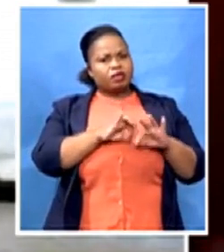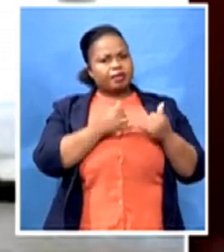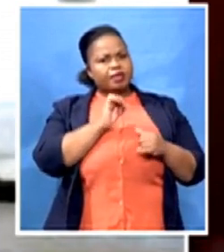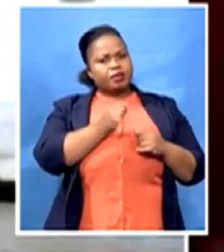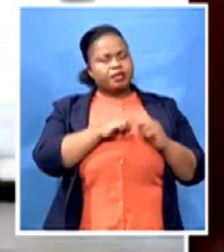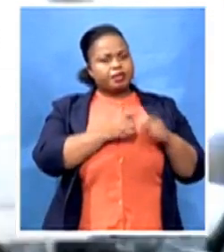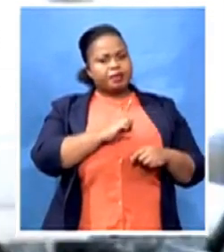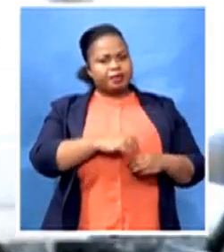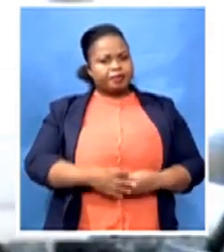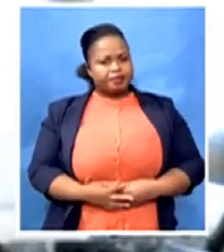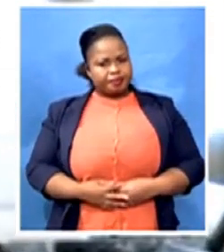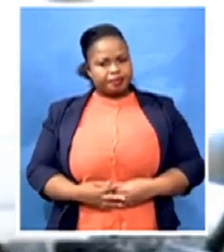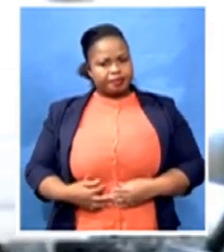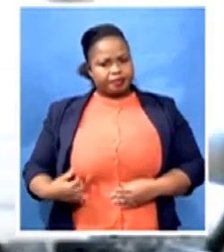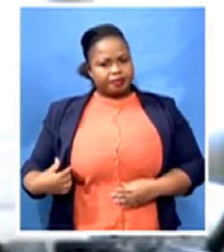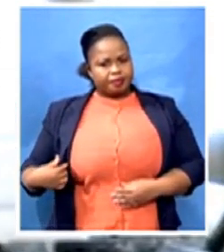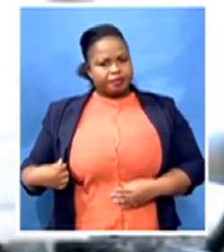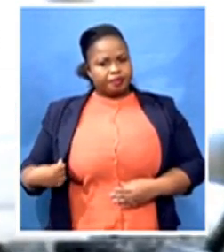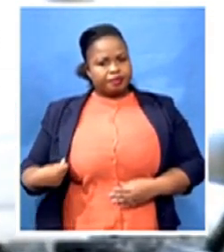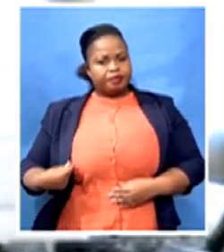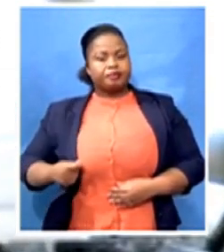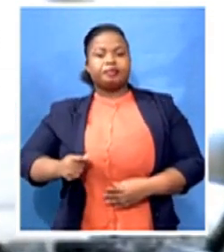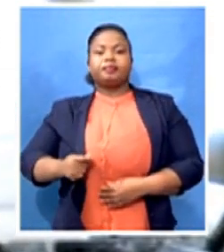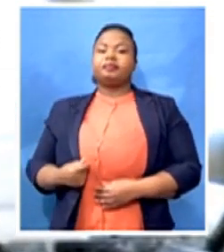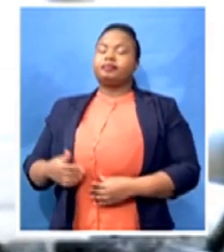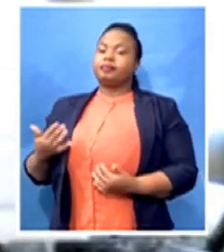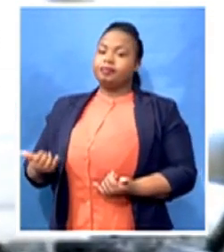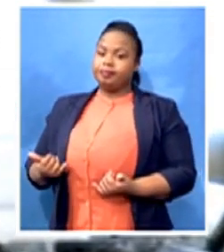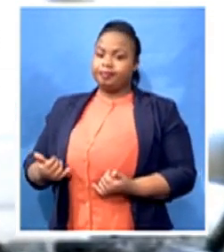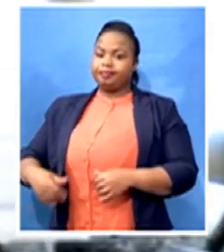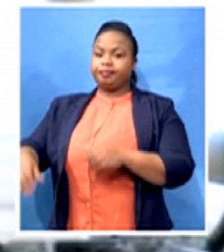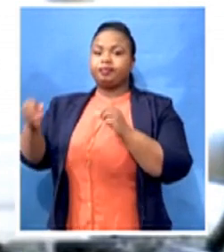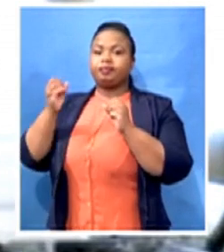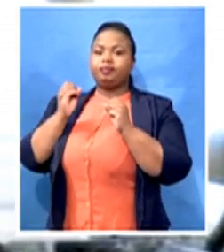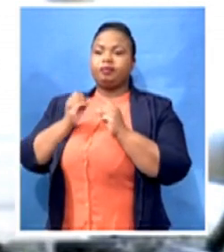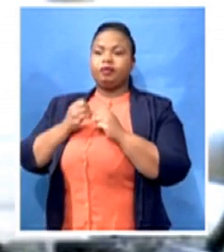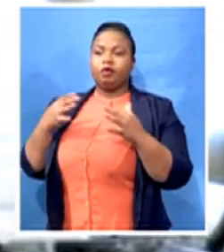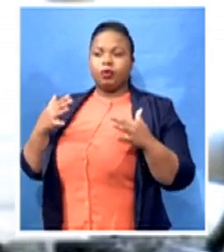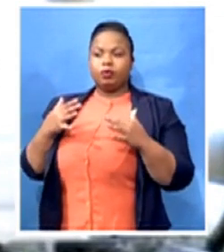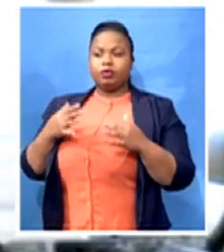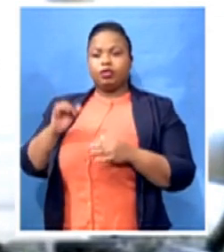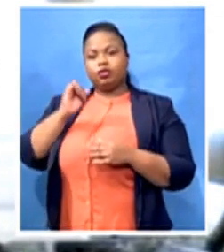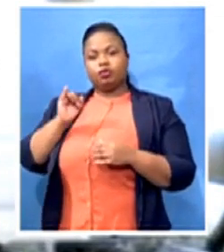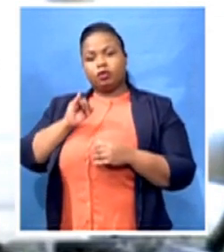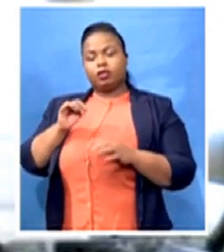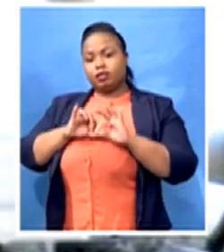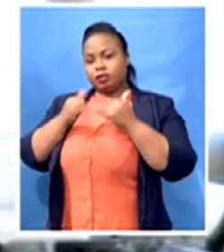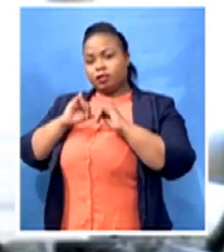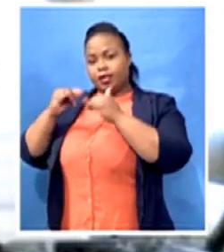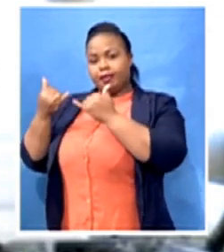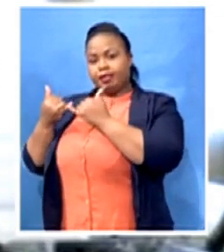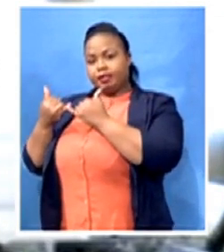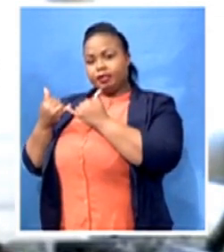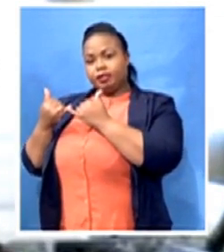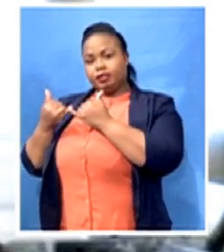So what it is, is that in most cases, insurance businesses are seen to be, you know,